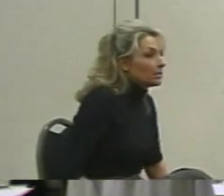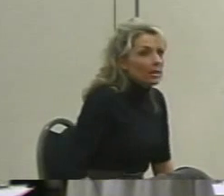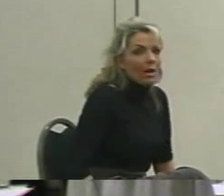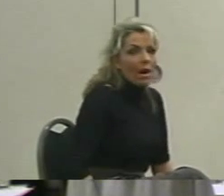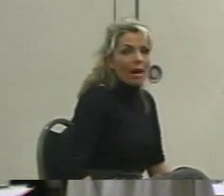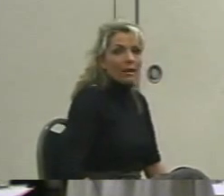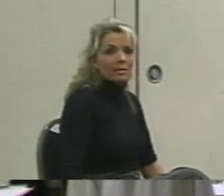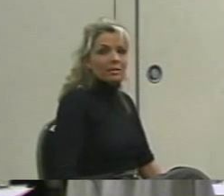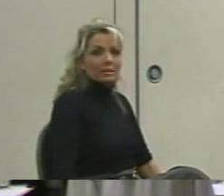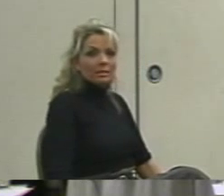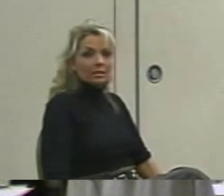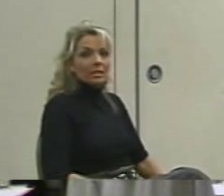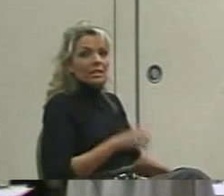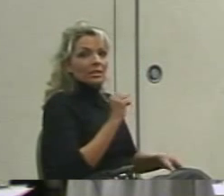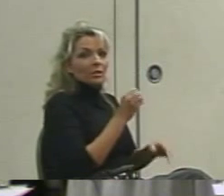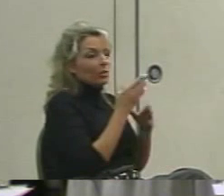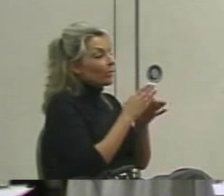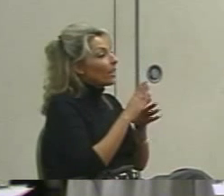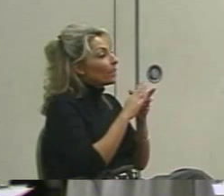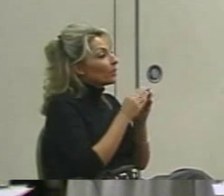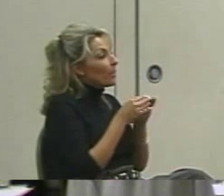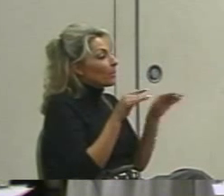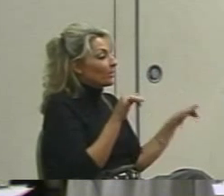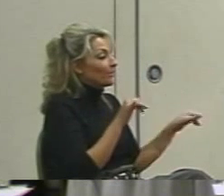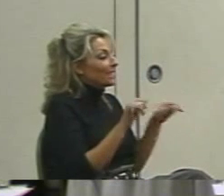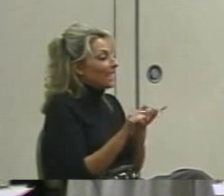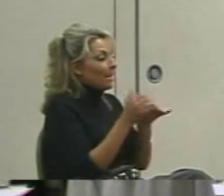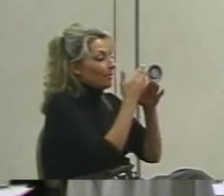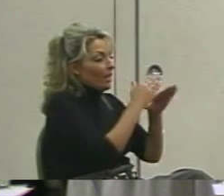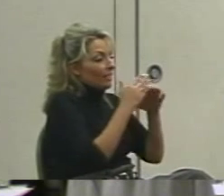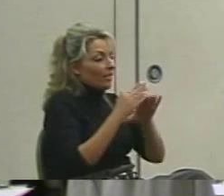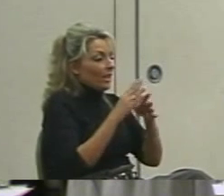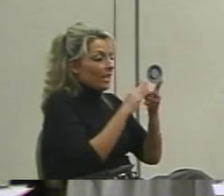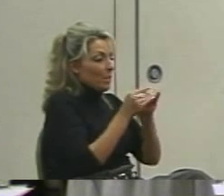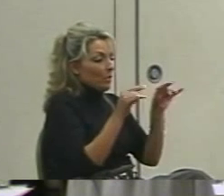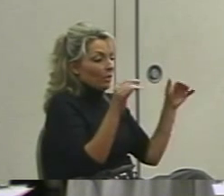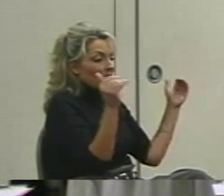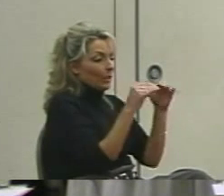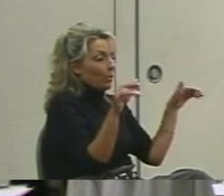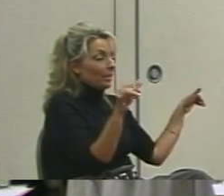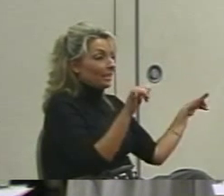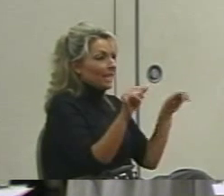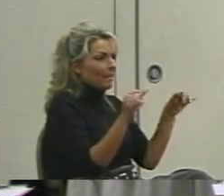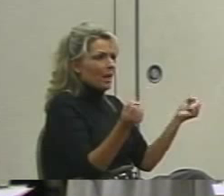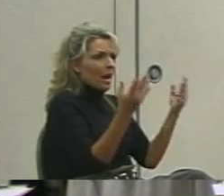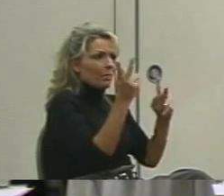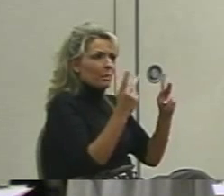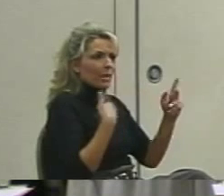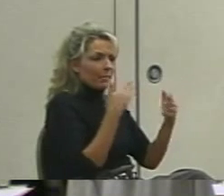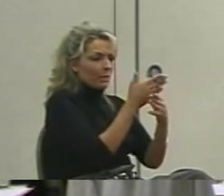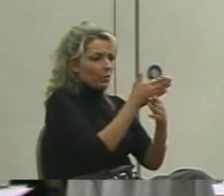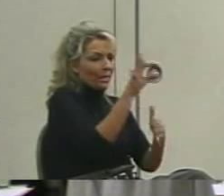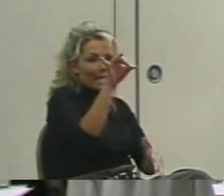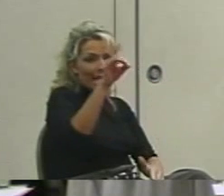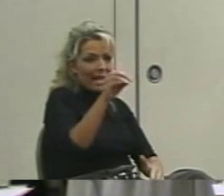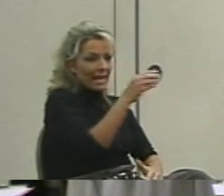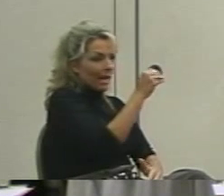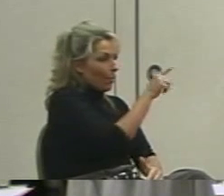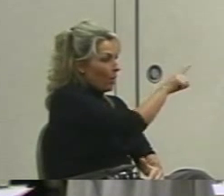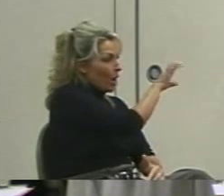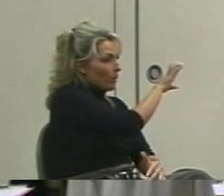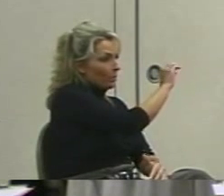Yes. So you divide your numbers are the same. How many of you had between 80 and 100?